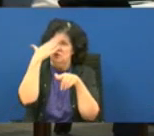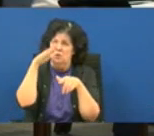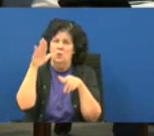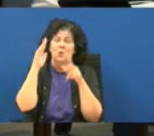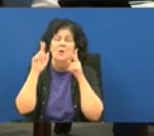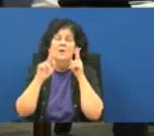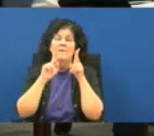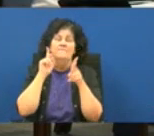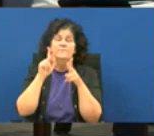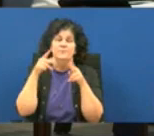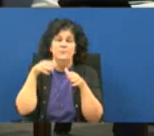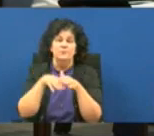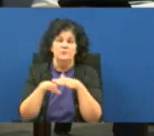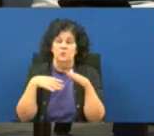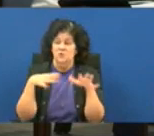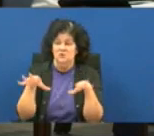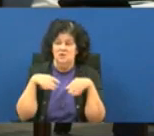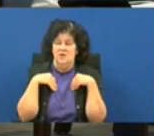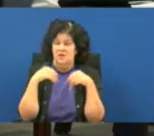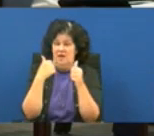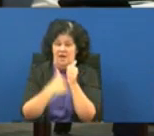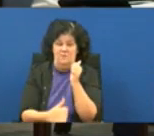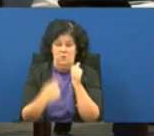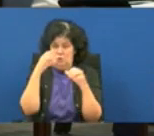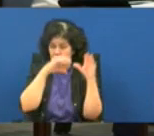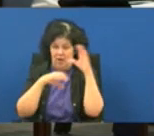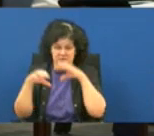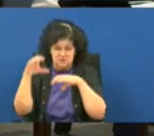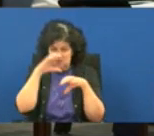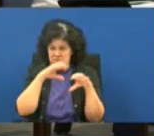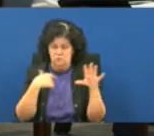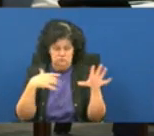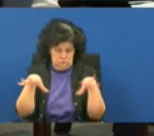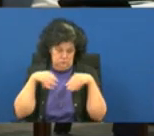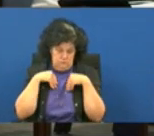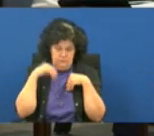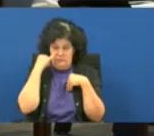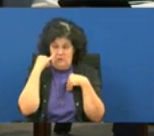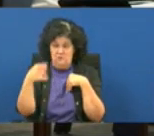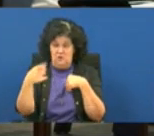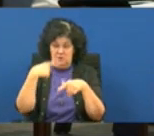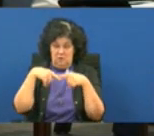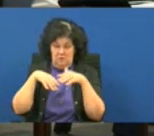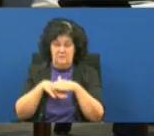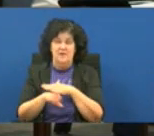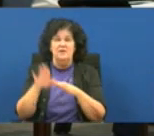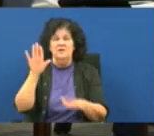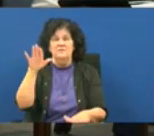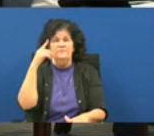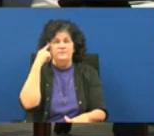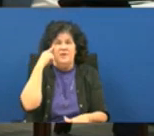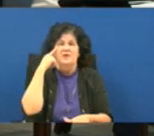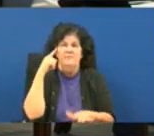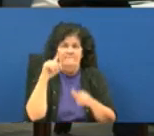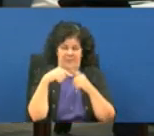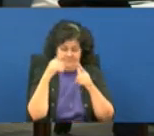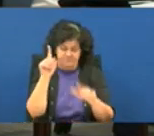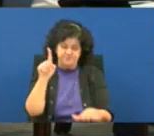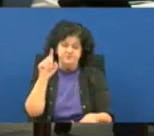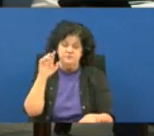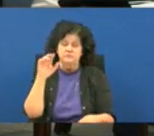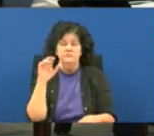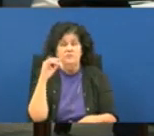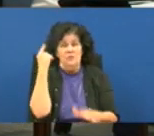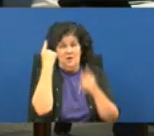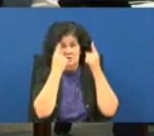people come in we think we take everyone in us in crisis so we're not saying if you're coming in think about listen i'm sorry that would